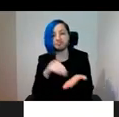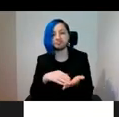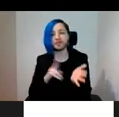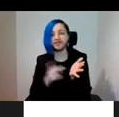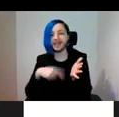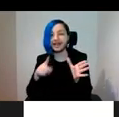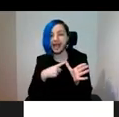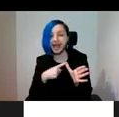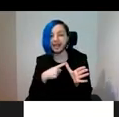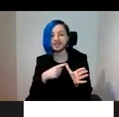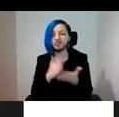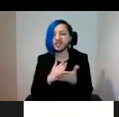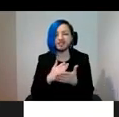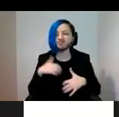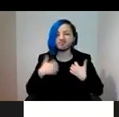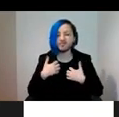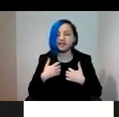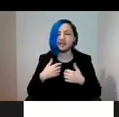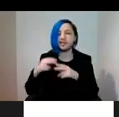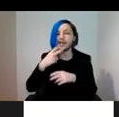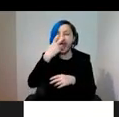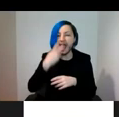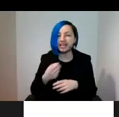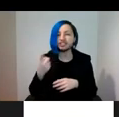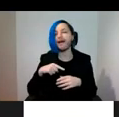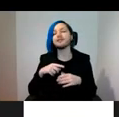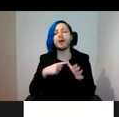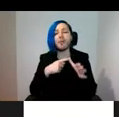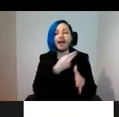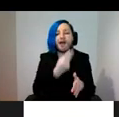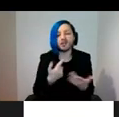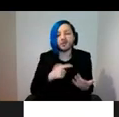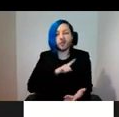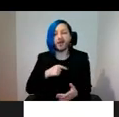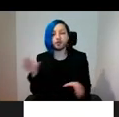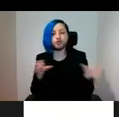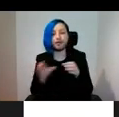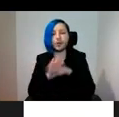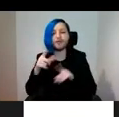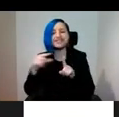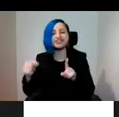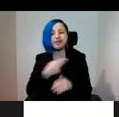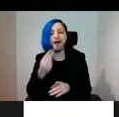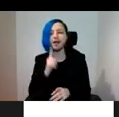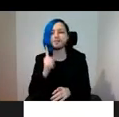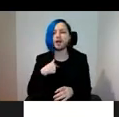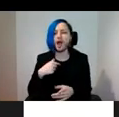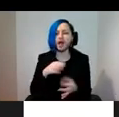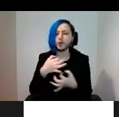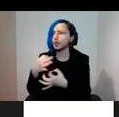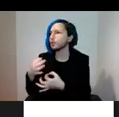not particularly interested in ancient and applied arts. I was a curator of digital art, after all. But I was triggered by a sound exhibition.